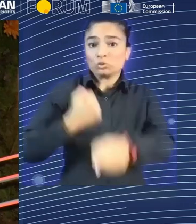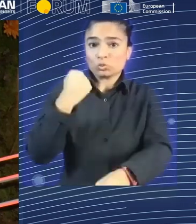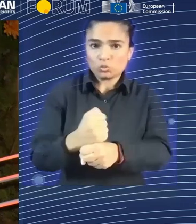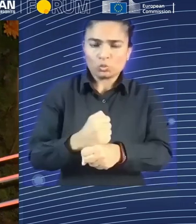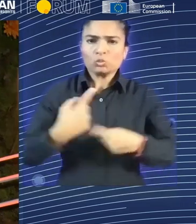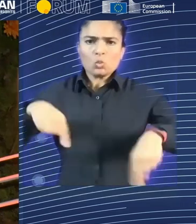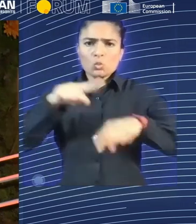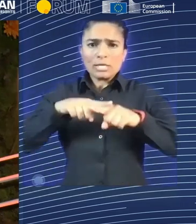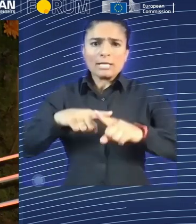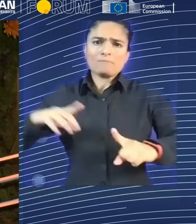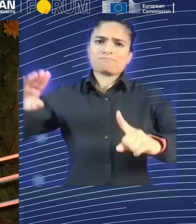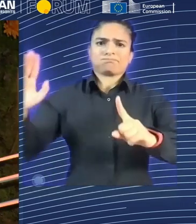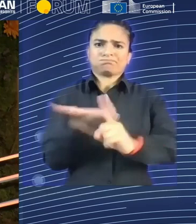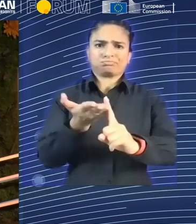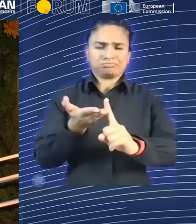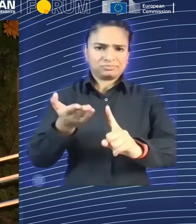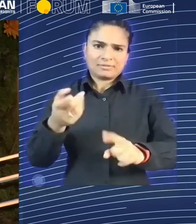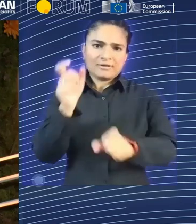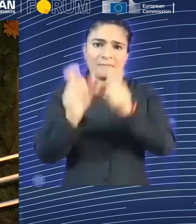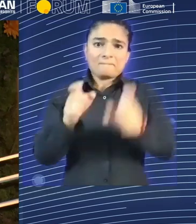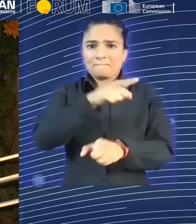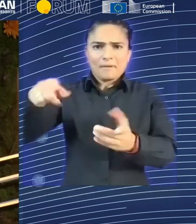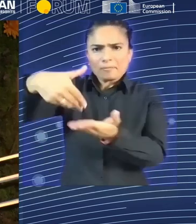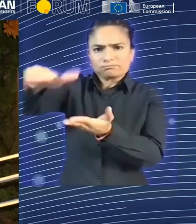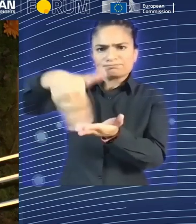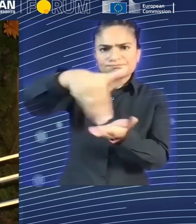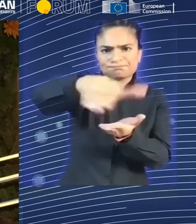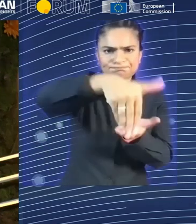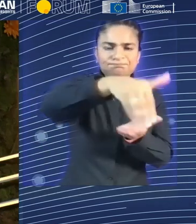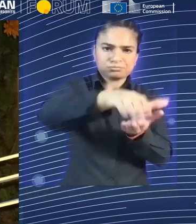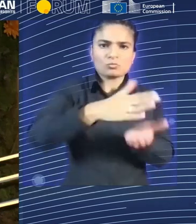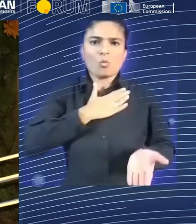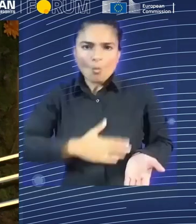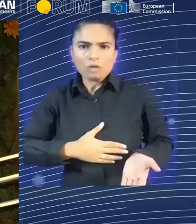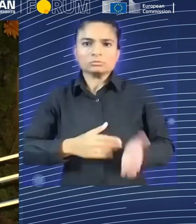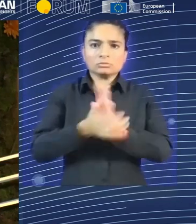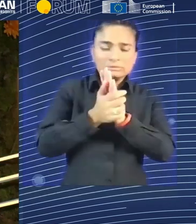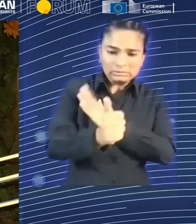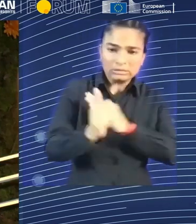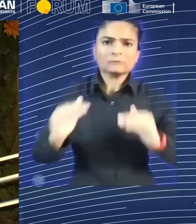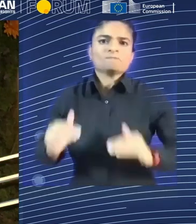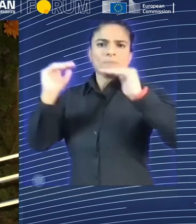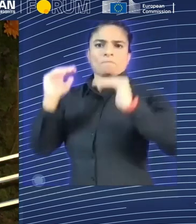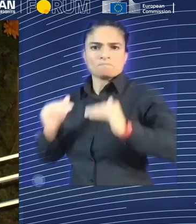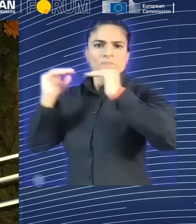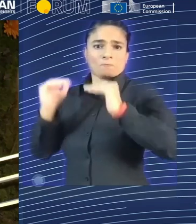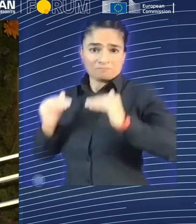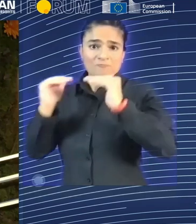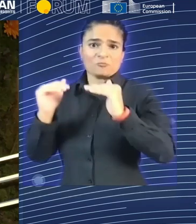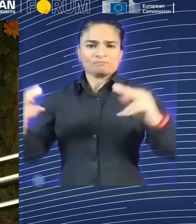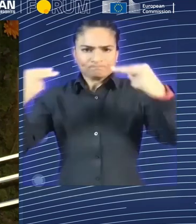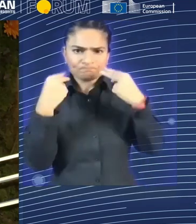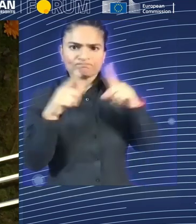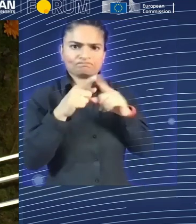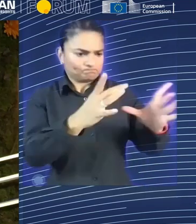hiring. We have a number of huge programs. So for example, you know, also in collaboration with